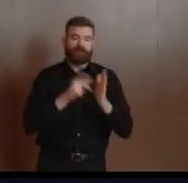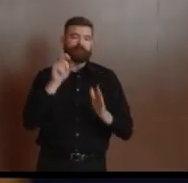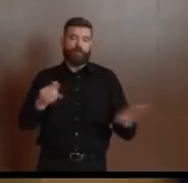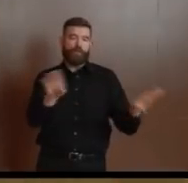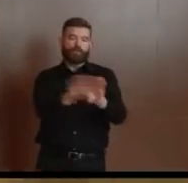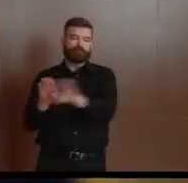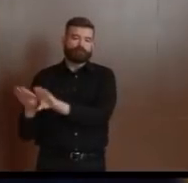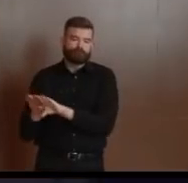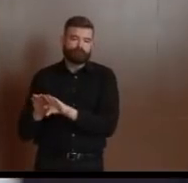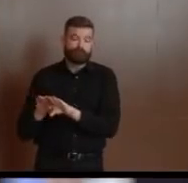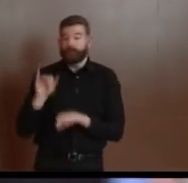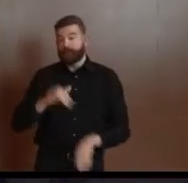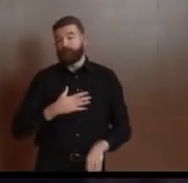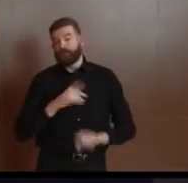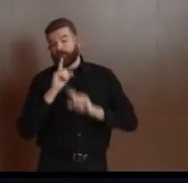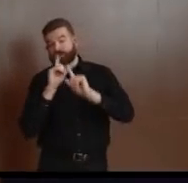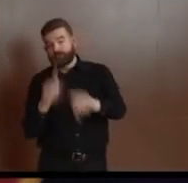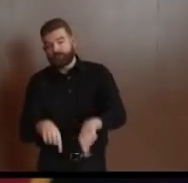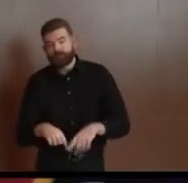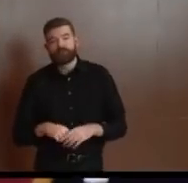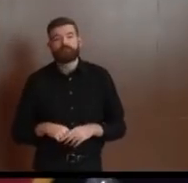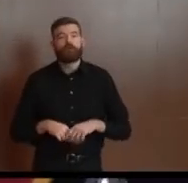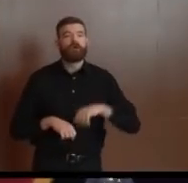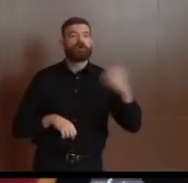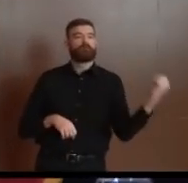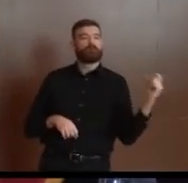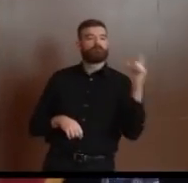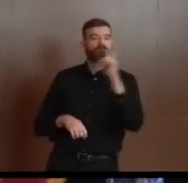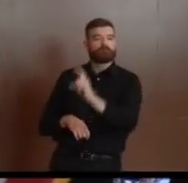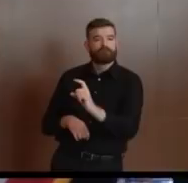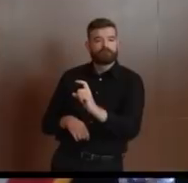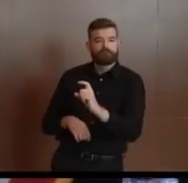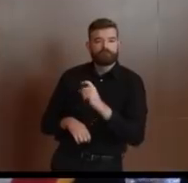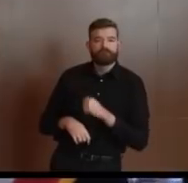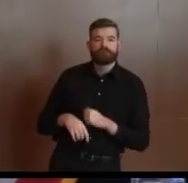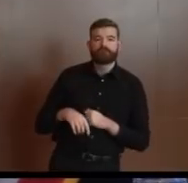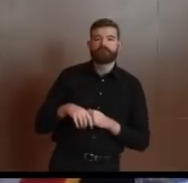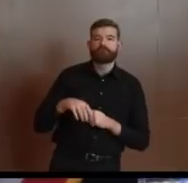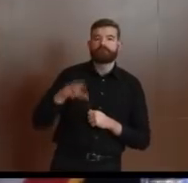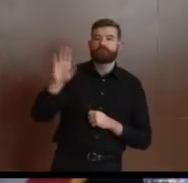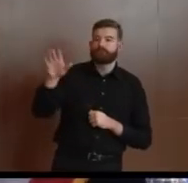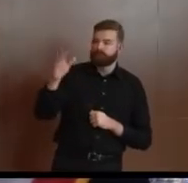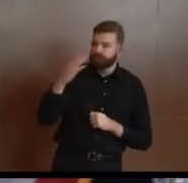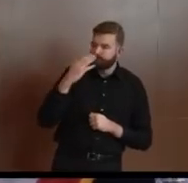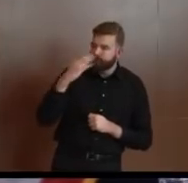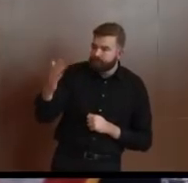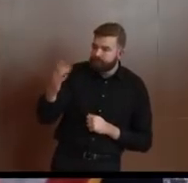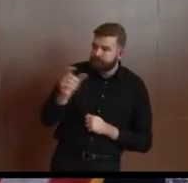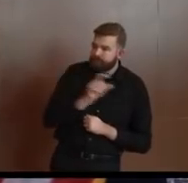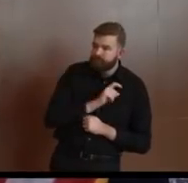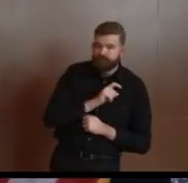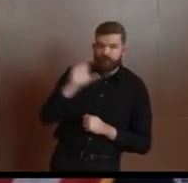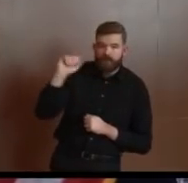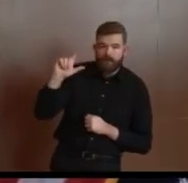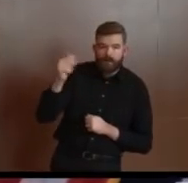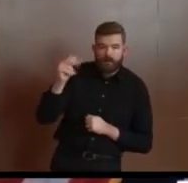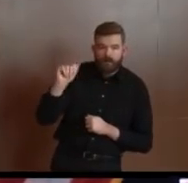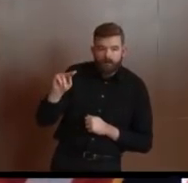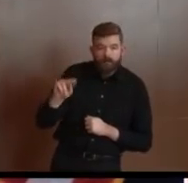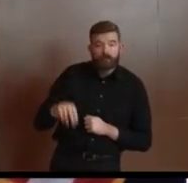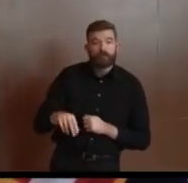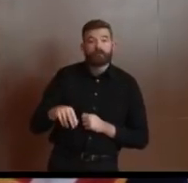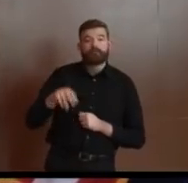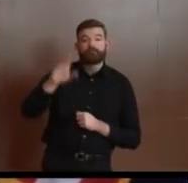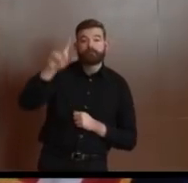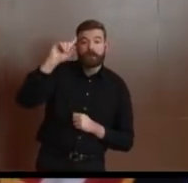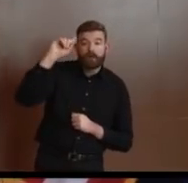you. I apologize. Question for Corporal Callahan. Um, we, Governor Murphy briefly mentioned the recruit who tested positive